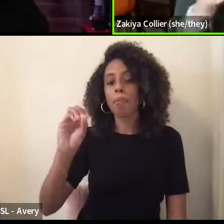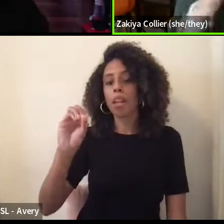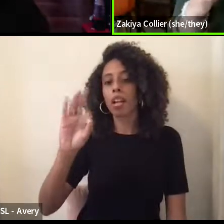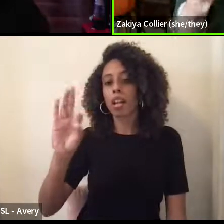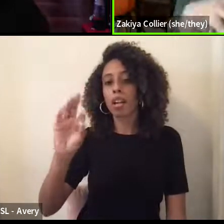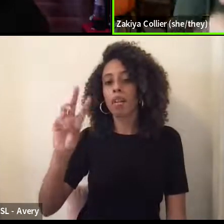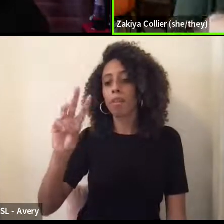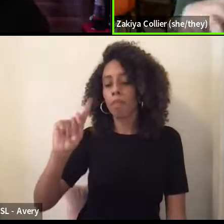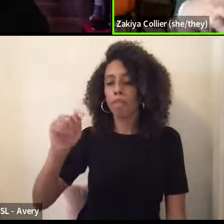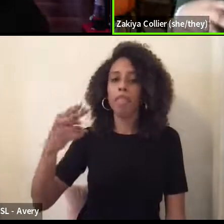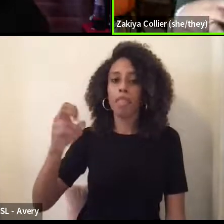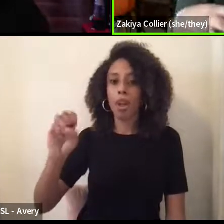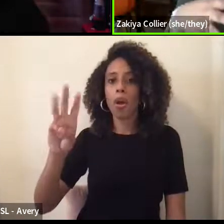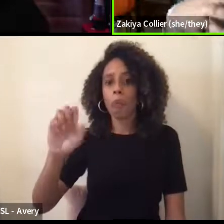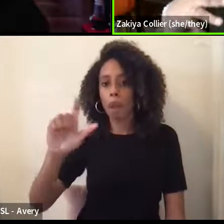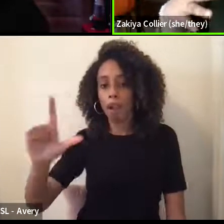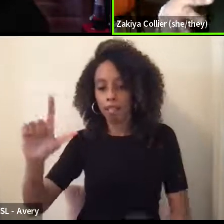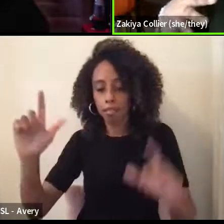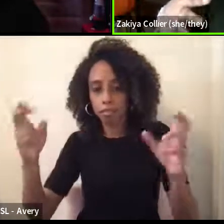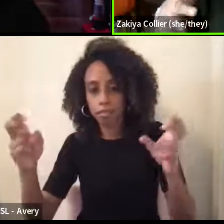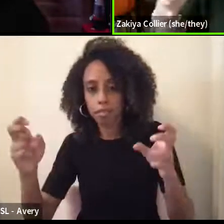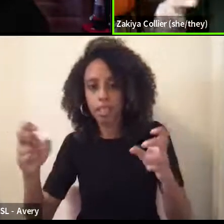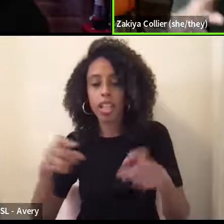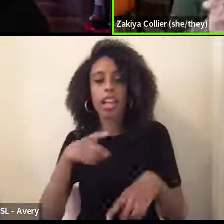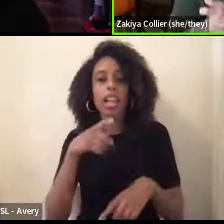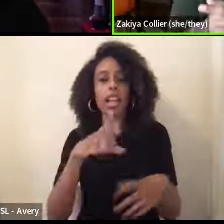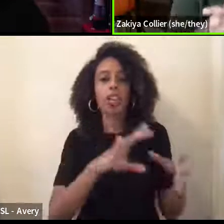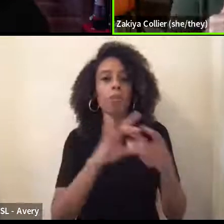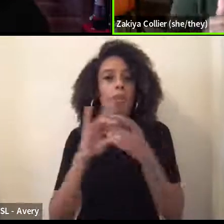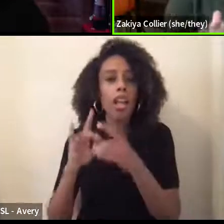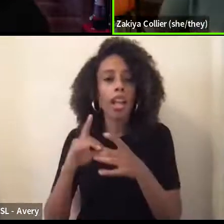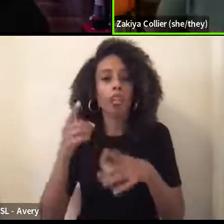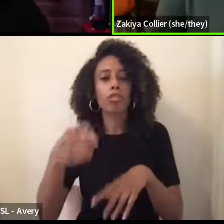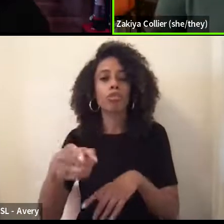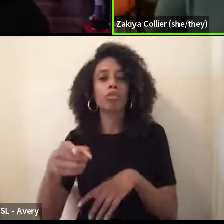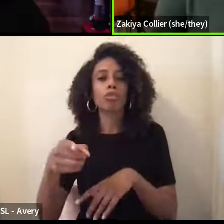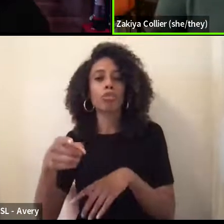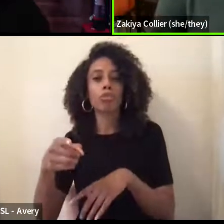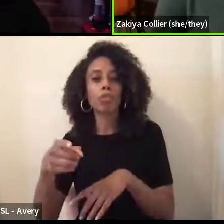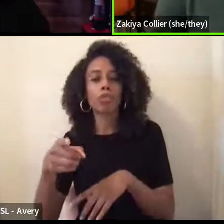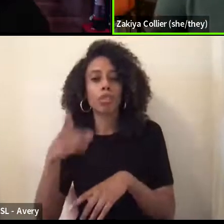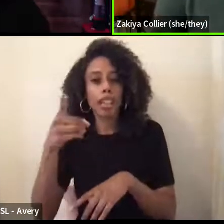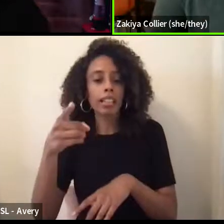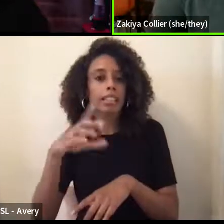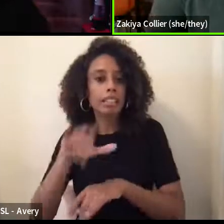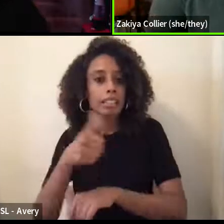was, is associated with the, the, the conceptual framework. Um,